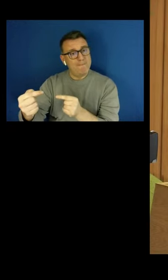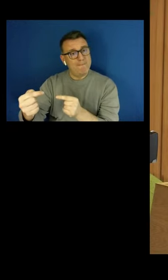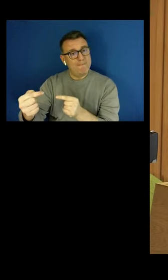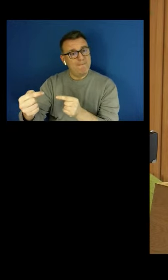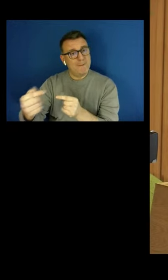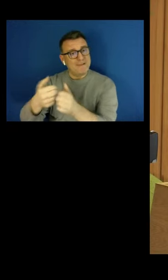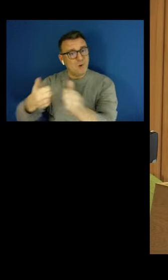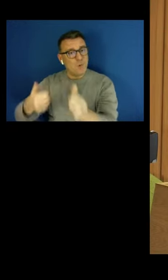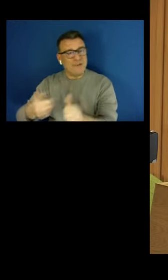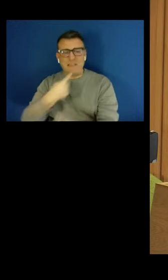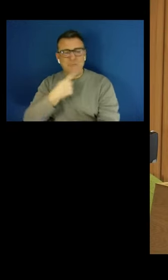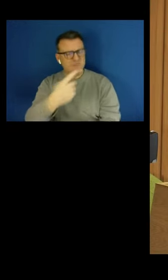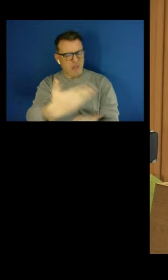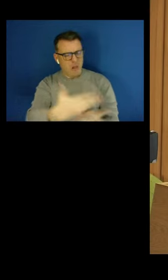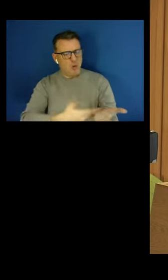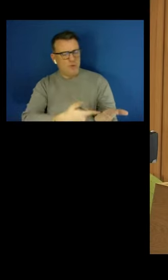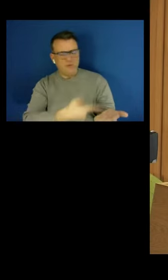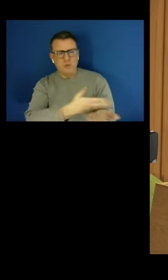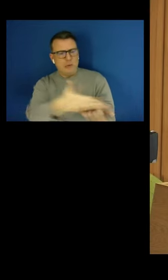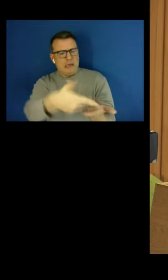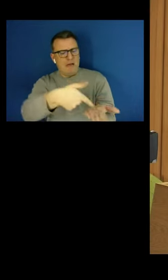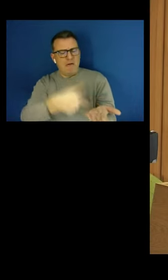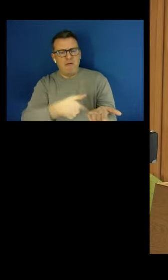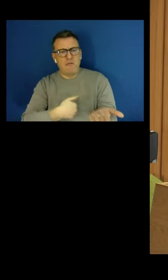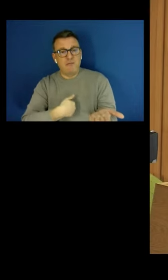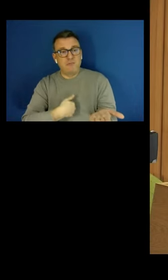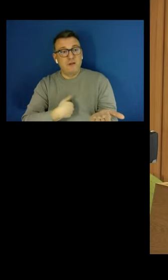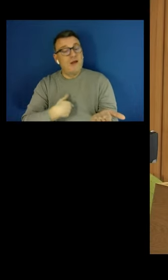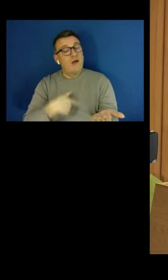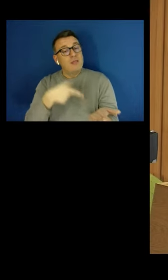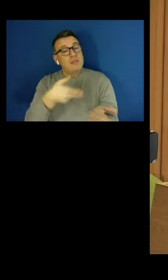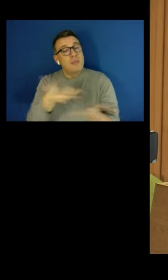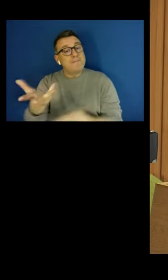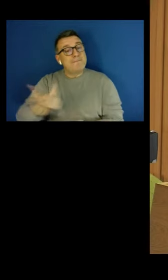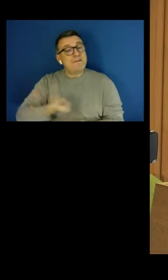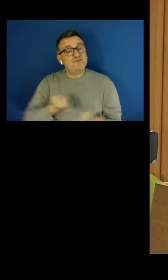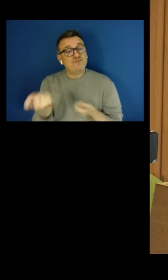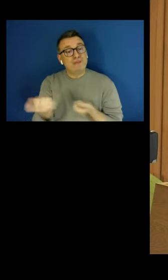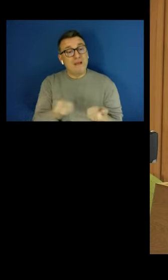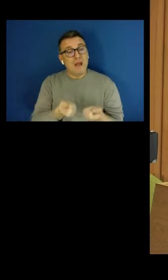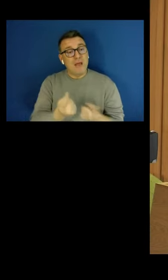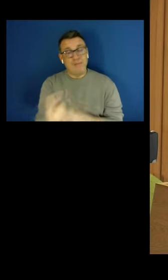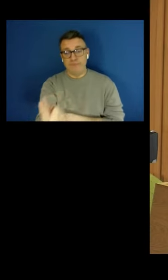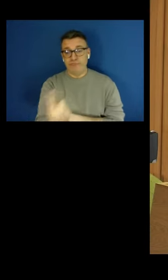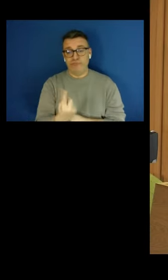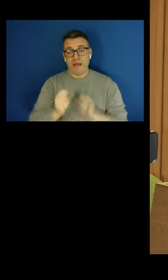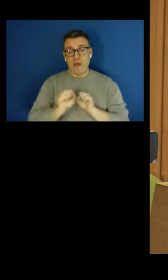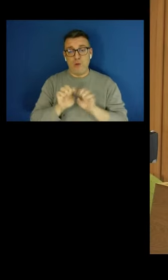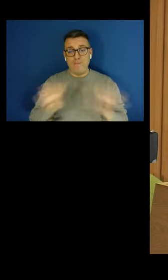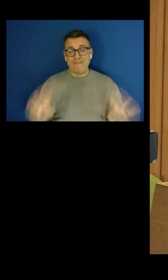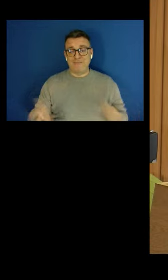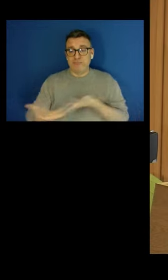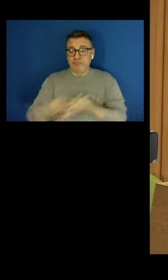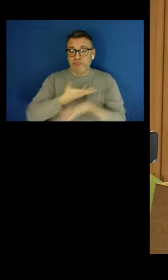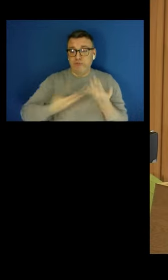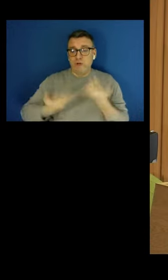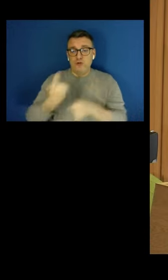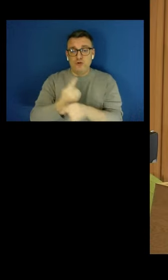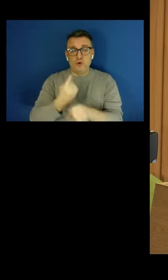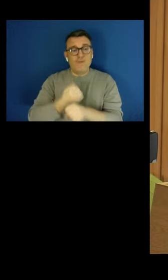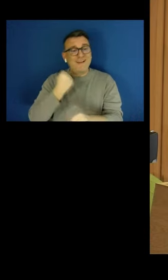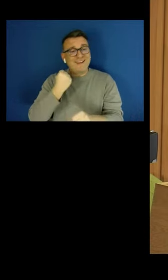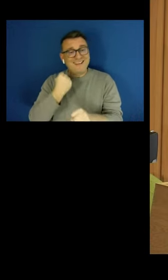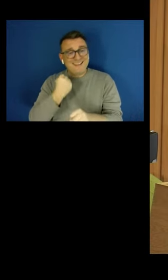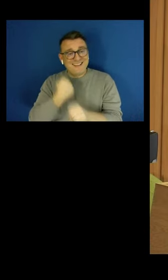regulator has been talking to our committee about their experience of trying to get gig economy workers into pension